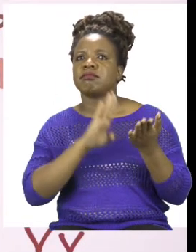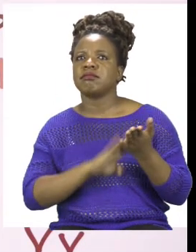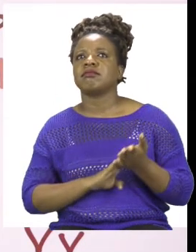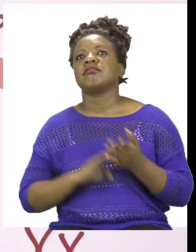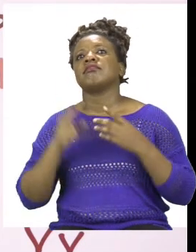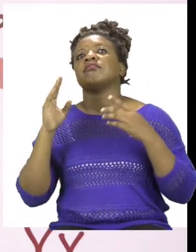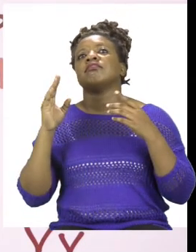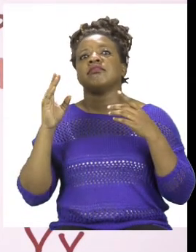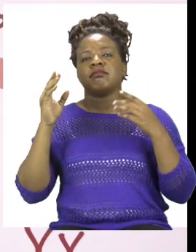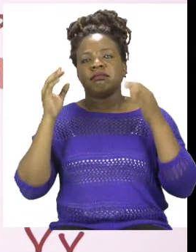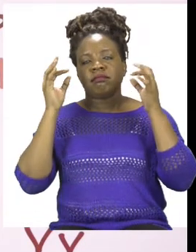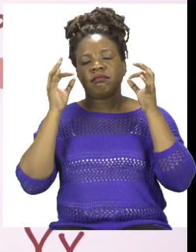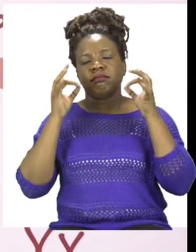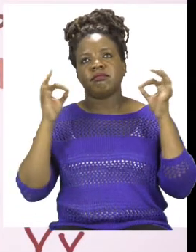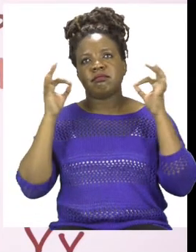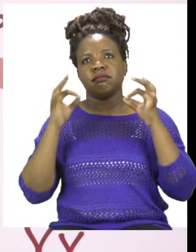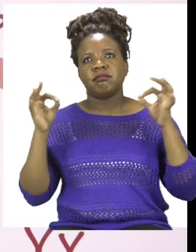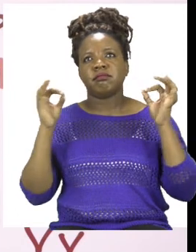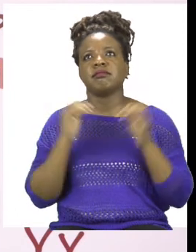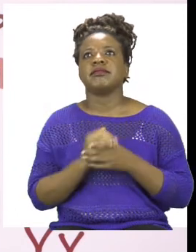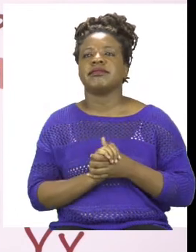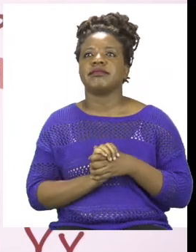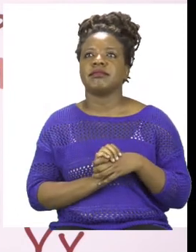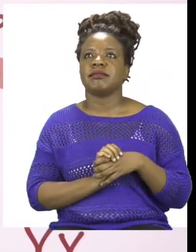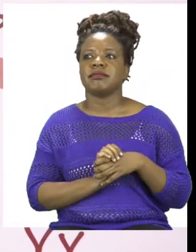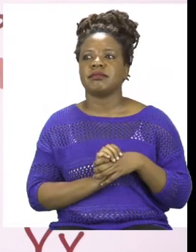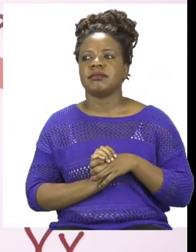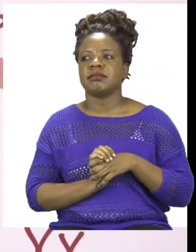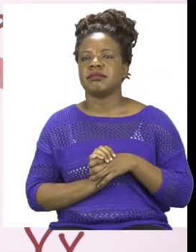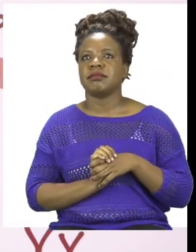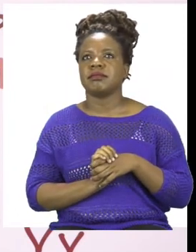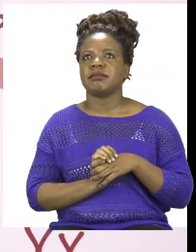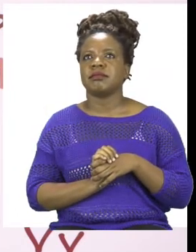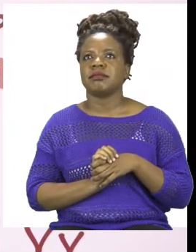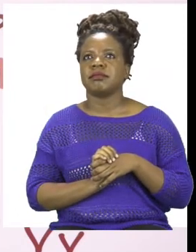and choir.